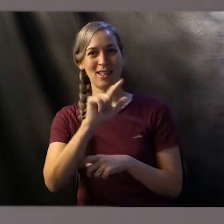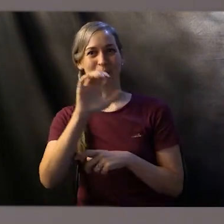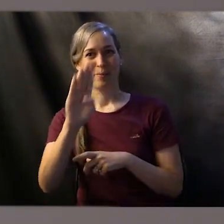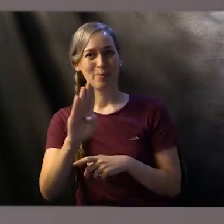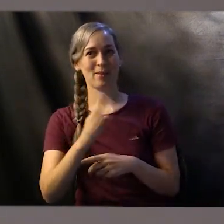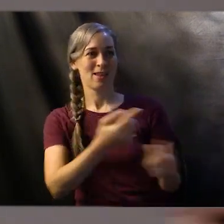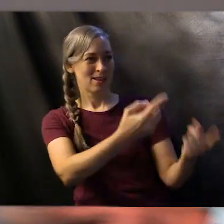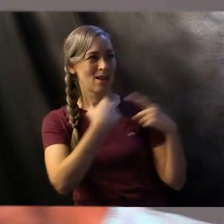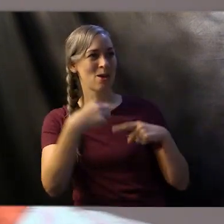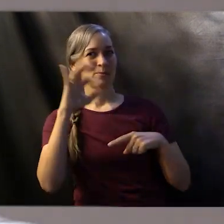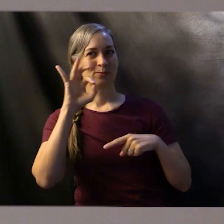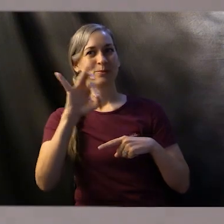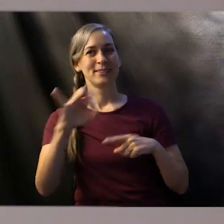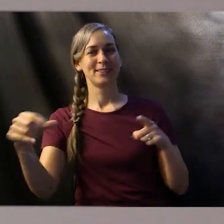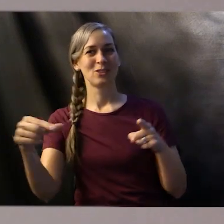the word.